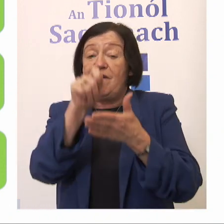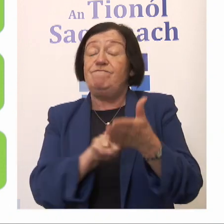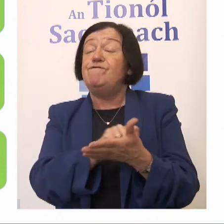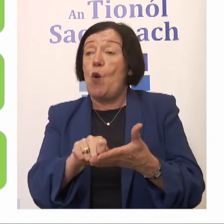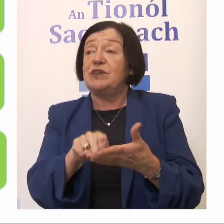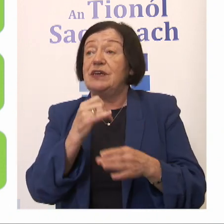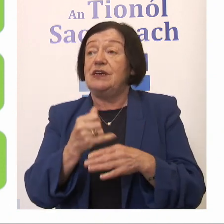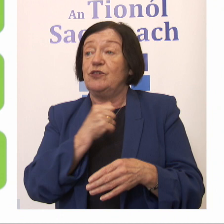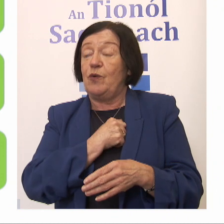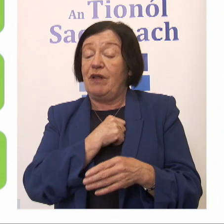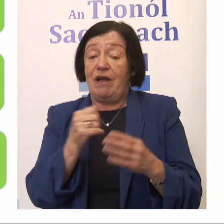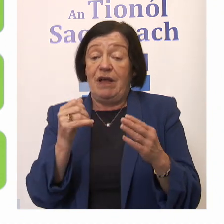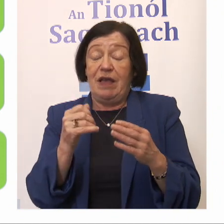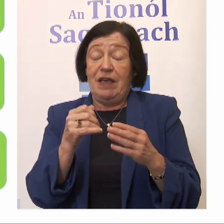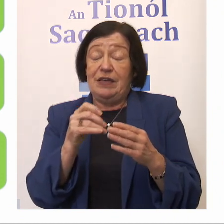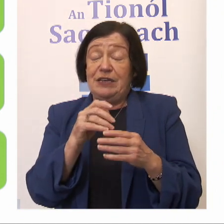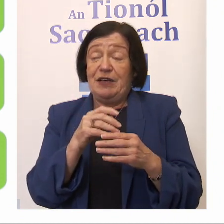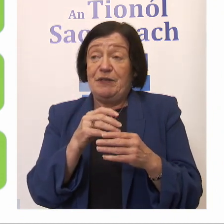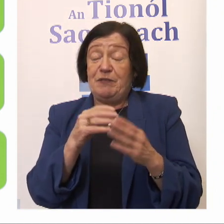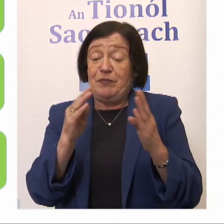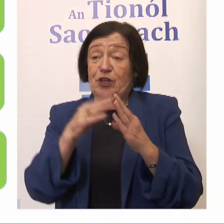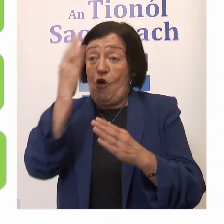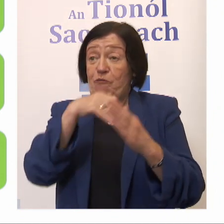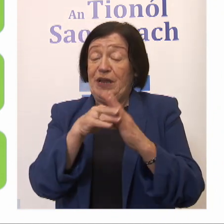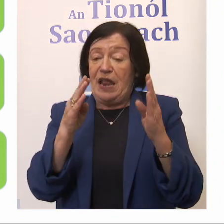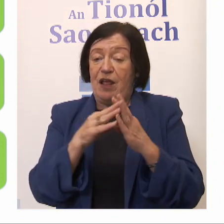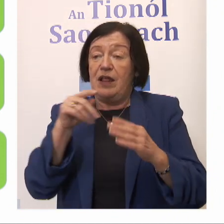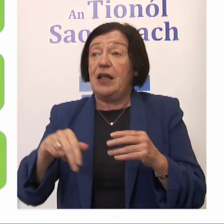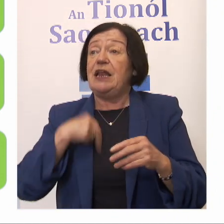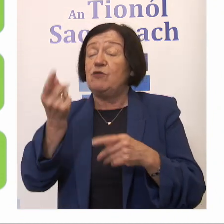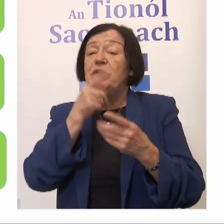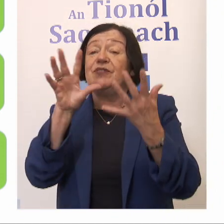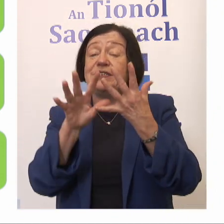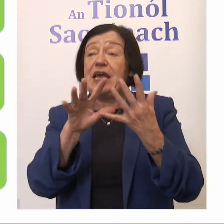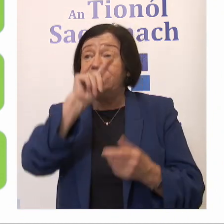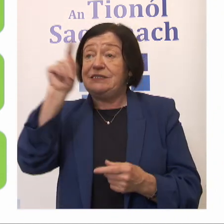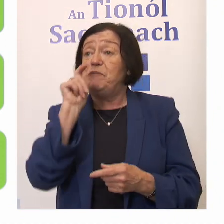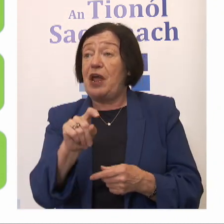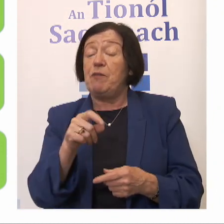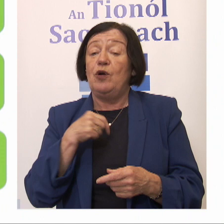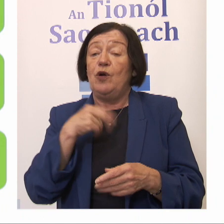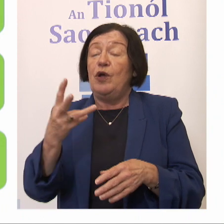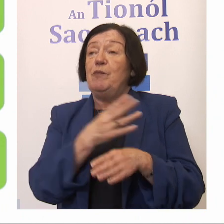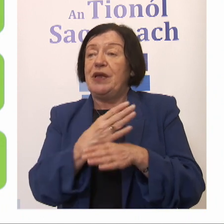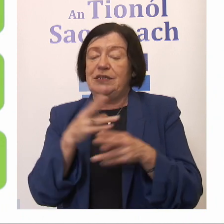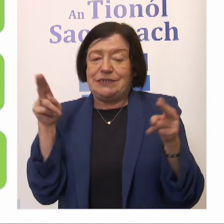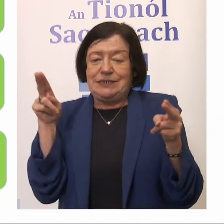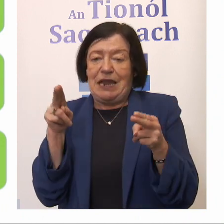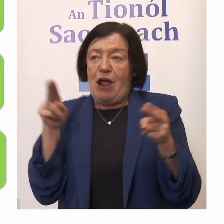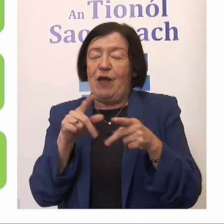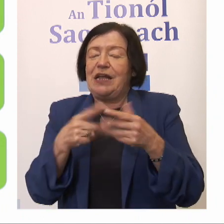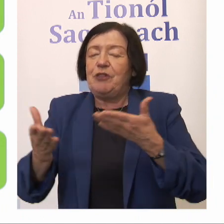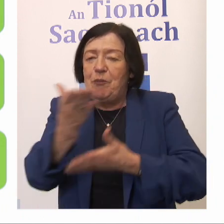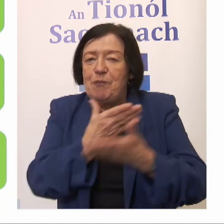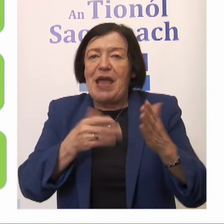into our Oireachtas. So our next session will be on the 10th of September, where we begin to narrow and debate the